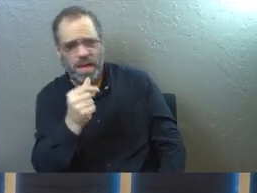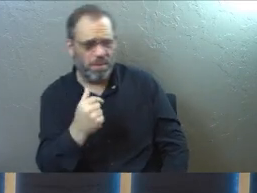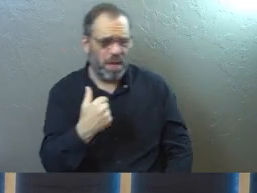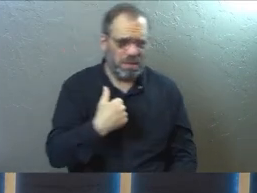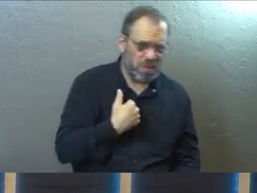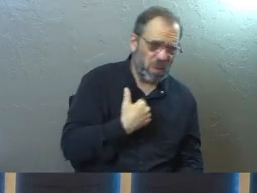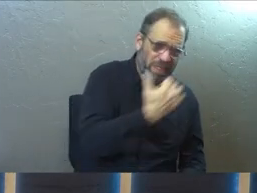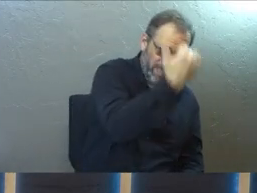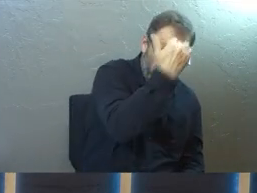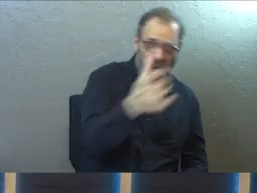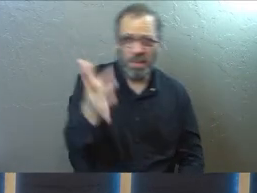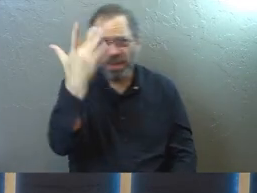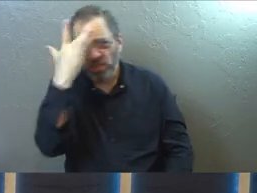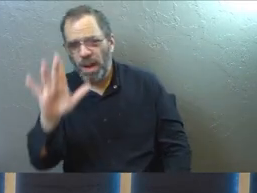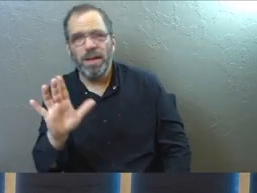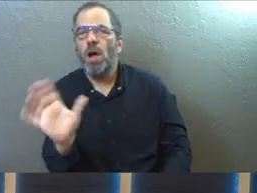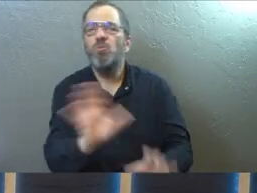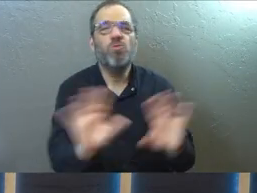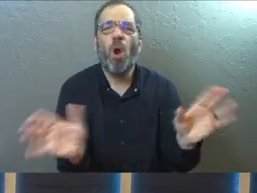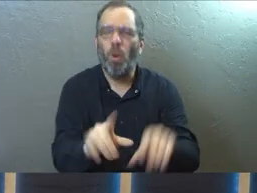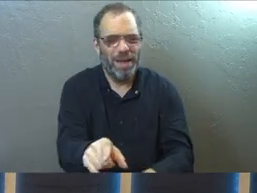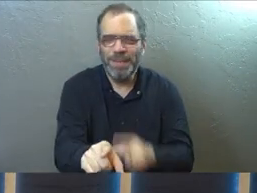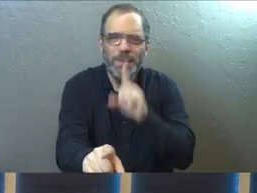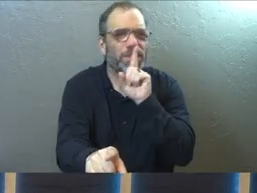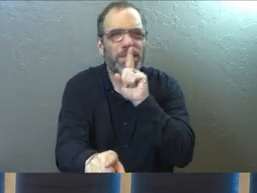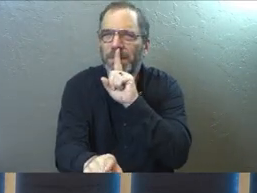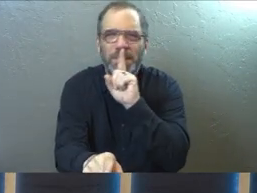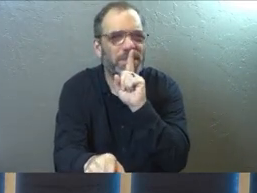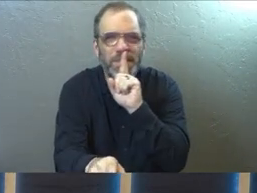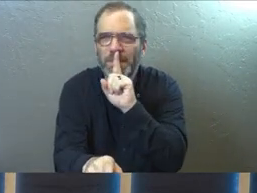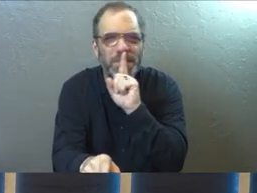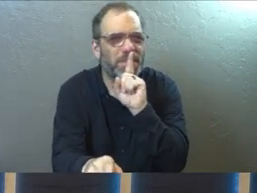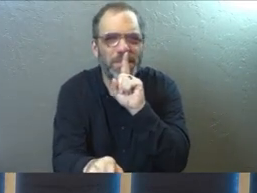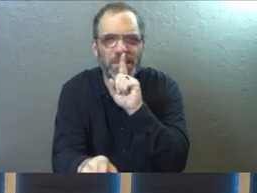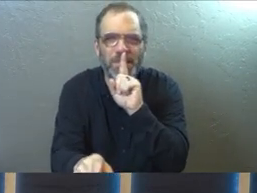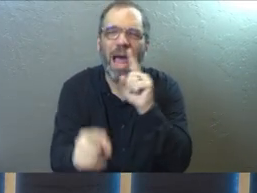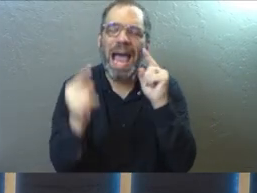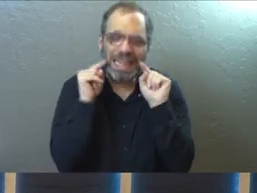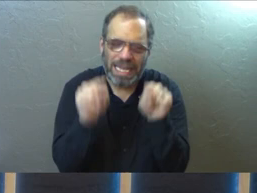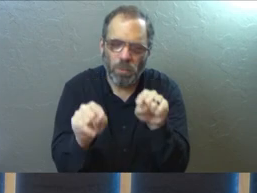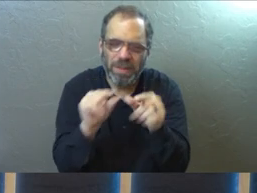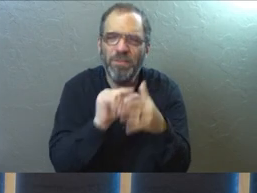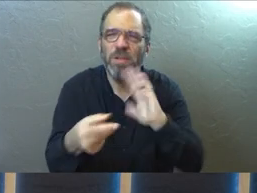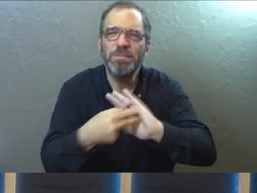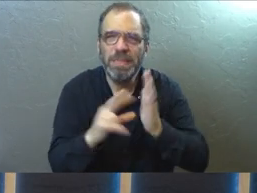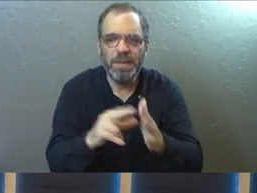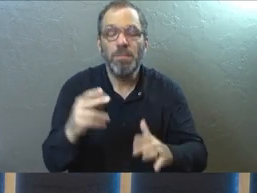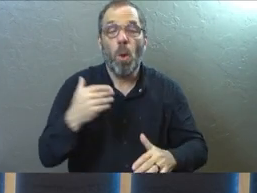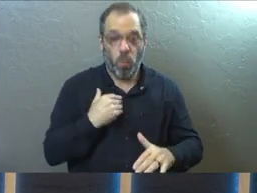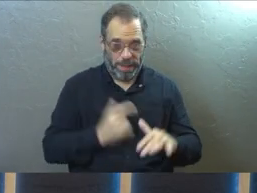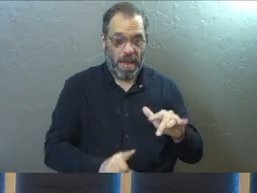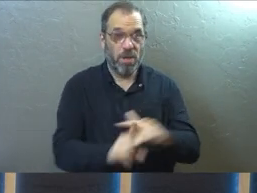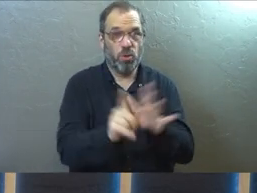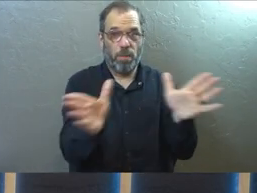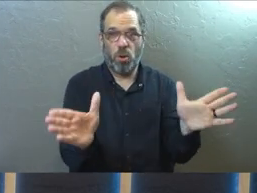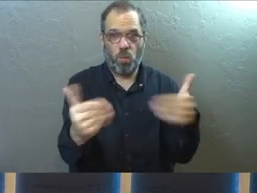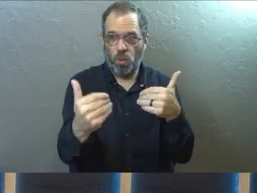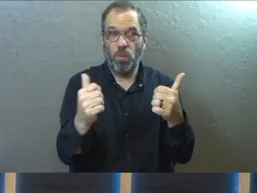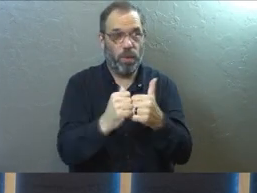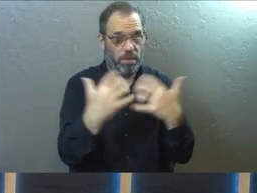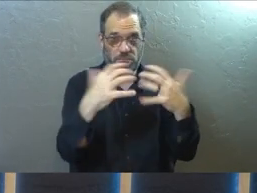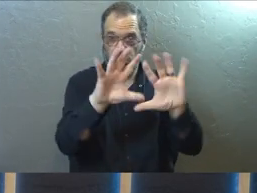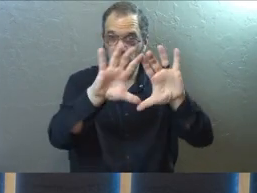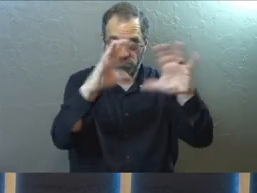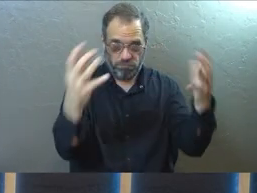You're dumb and they're smart. I don't think that's what the verse is talking about. I think what the verse is saying is that when I come into a room with some other